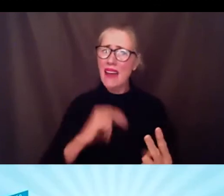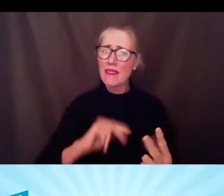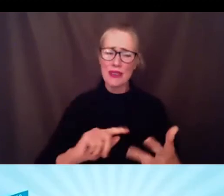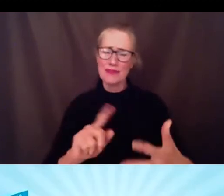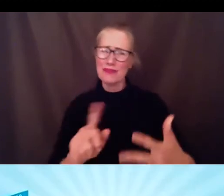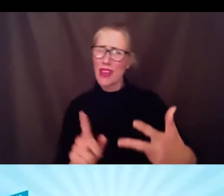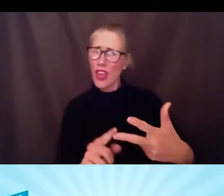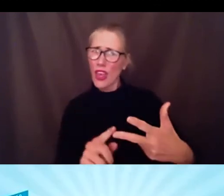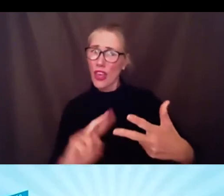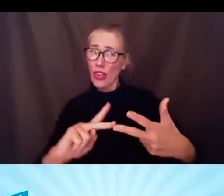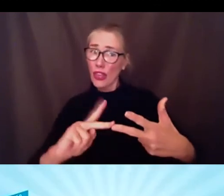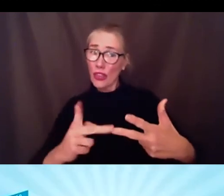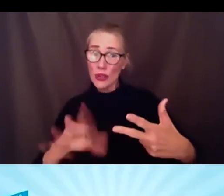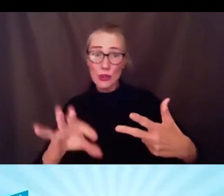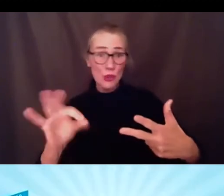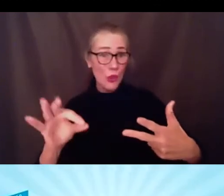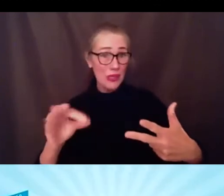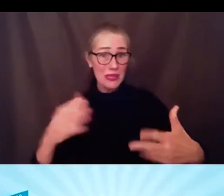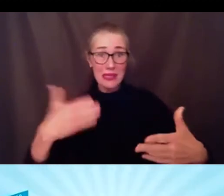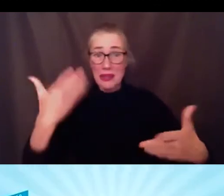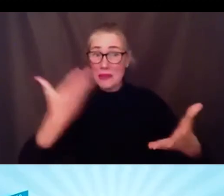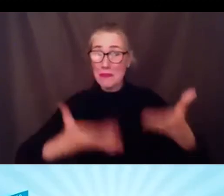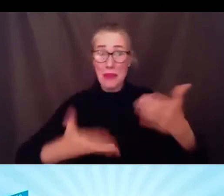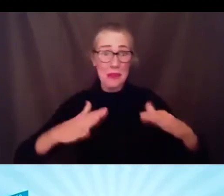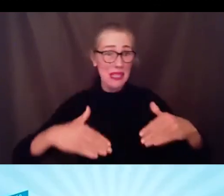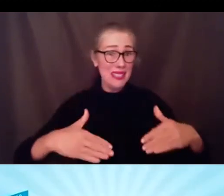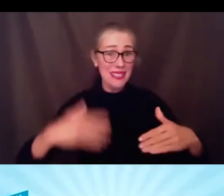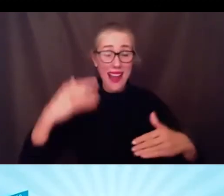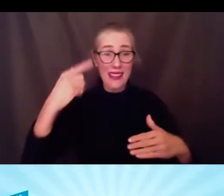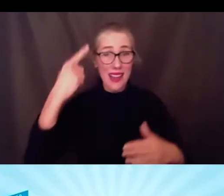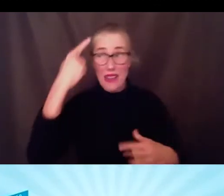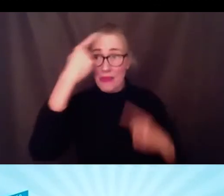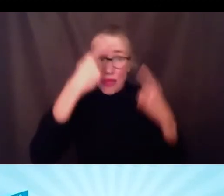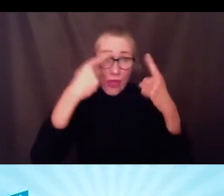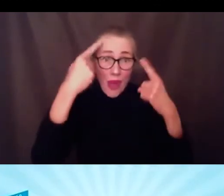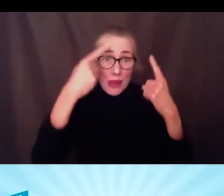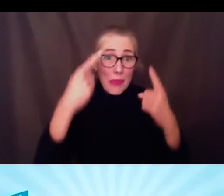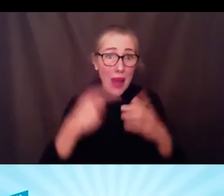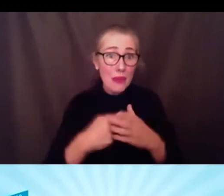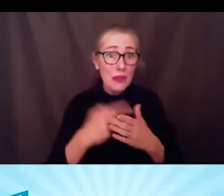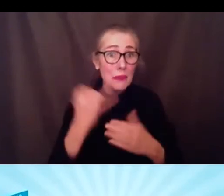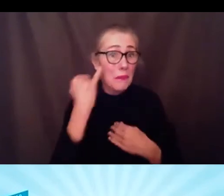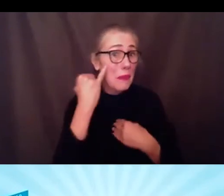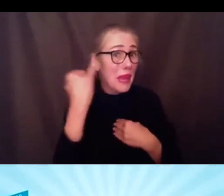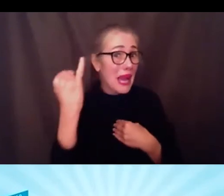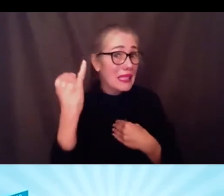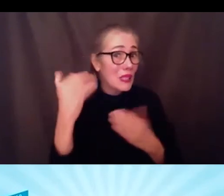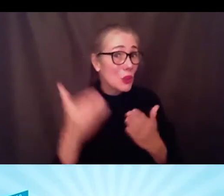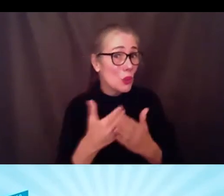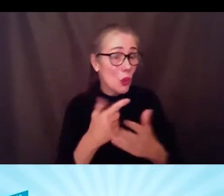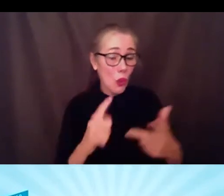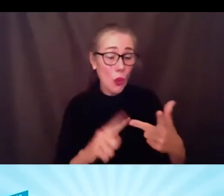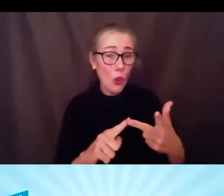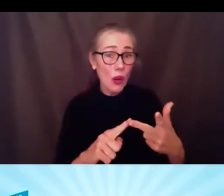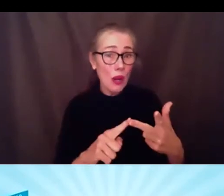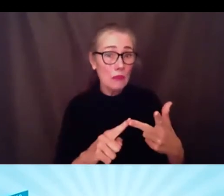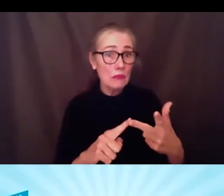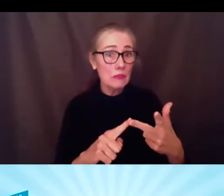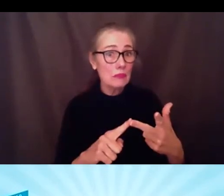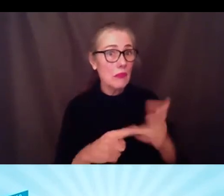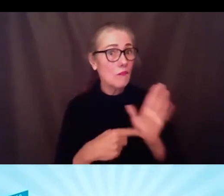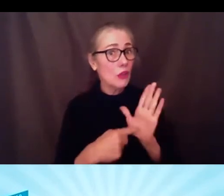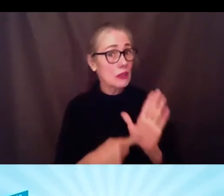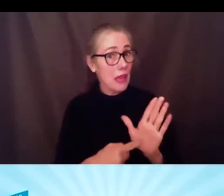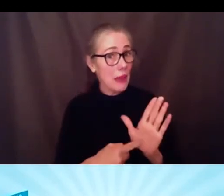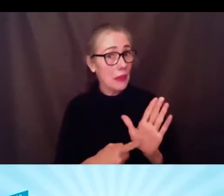about perhaps there could be that we do give the students additional time but